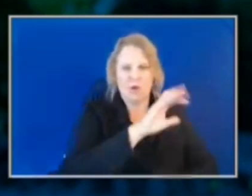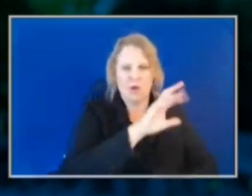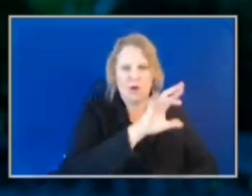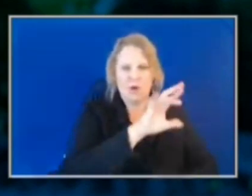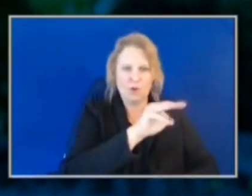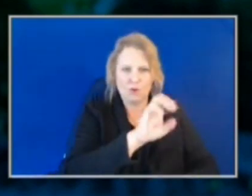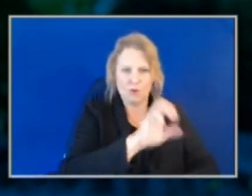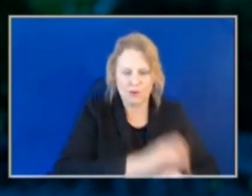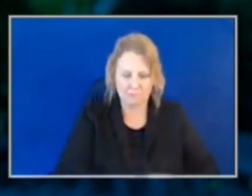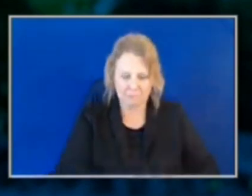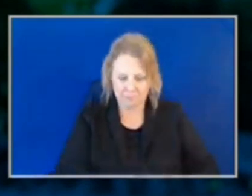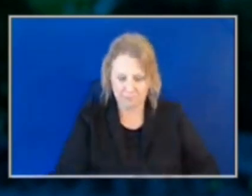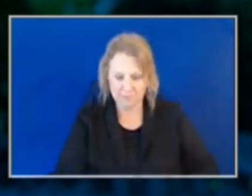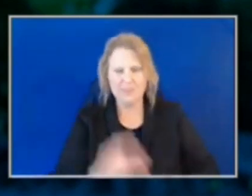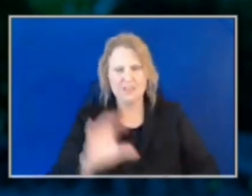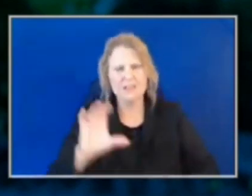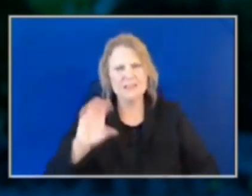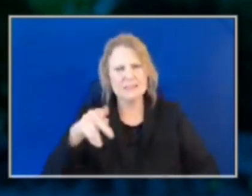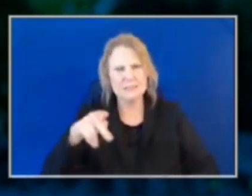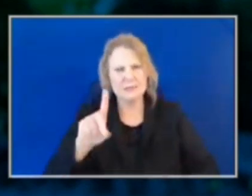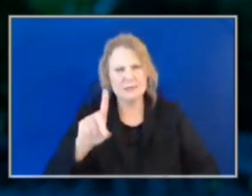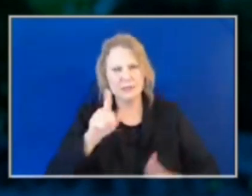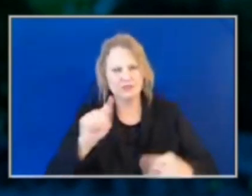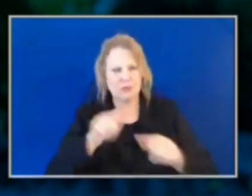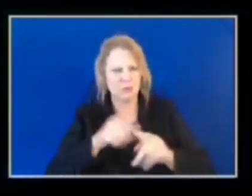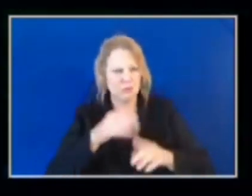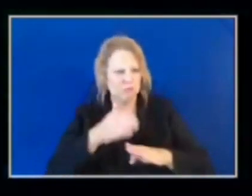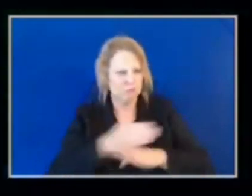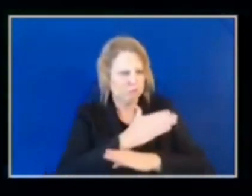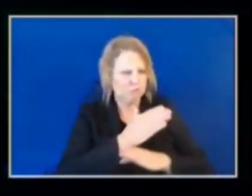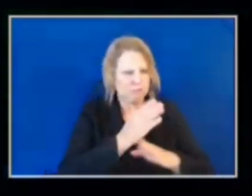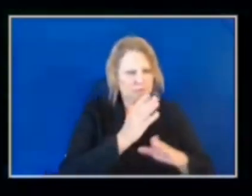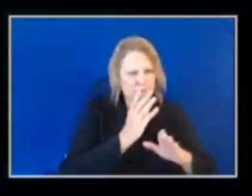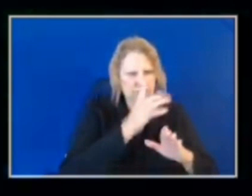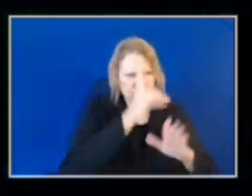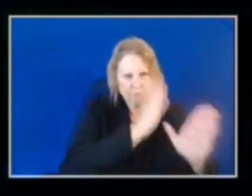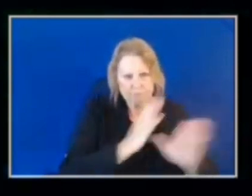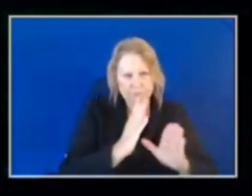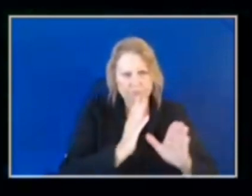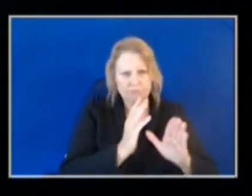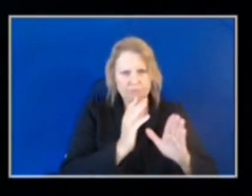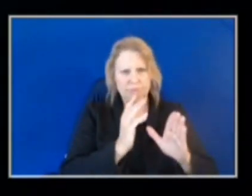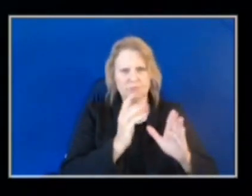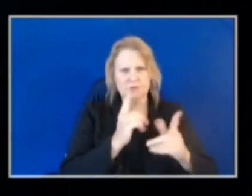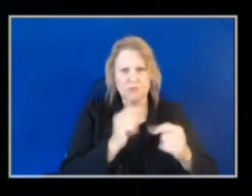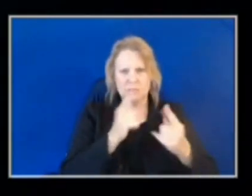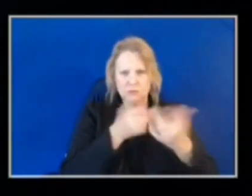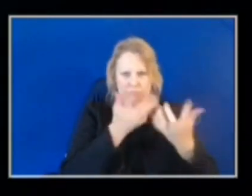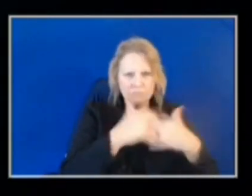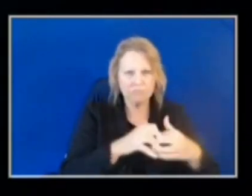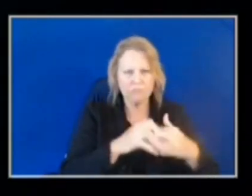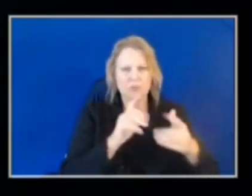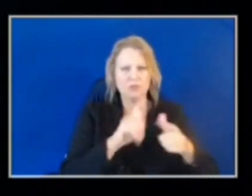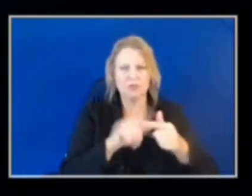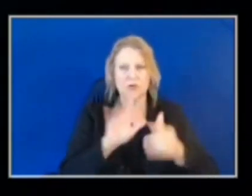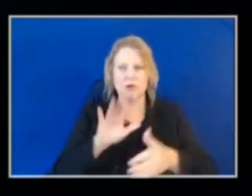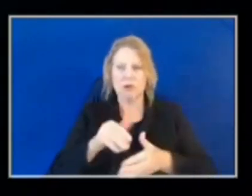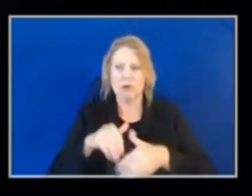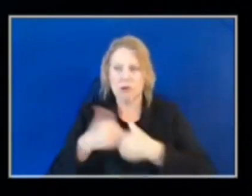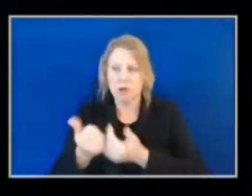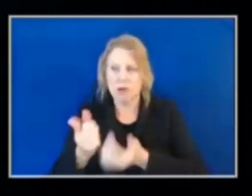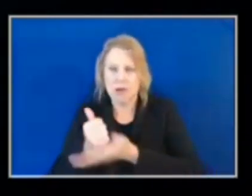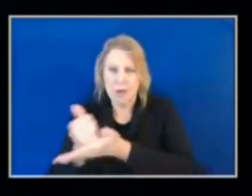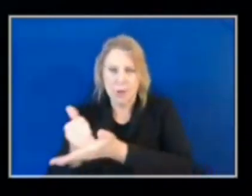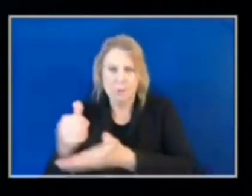CMPD is trying to be proactive to stop auto thefts. We've worked with auto dealers, apartment complexes, and other businesses to help give out approximately 2